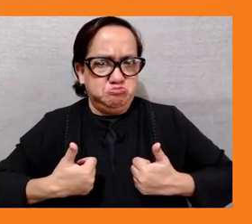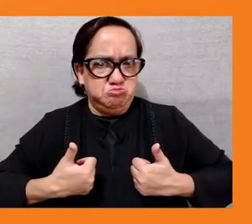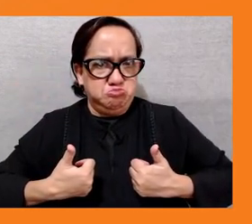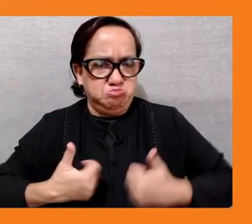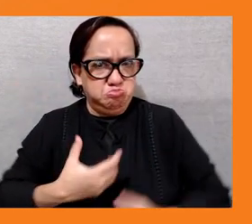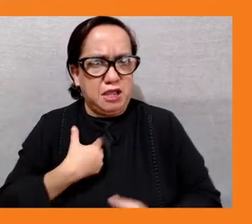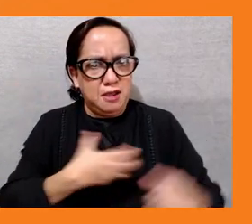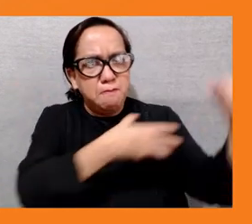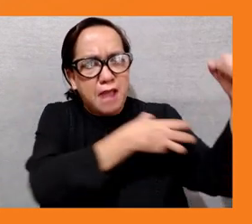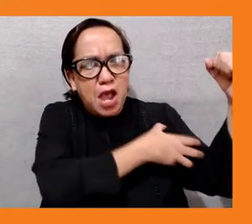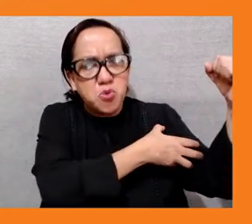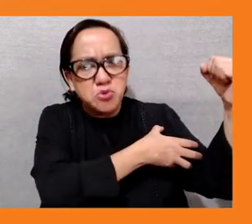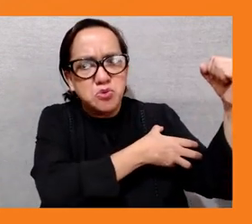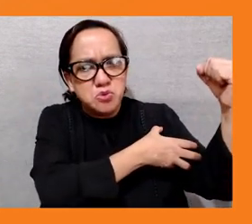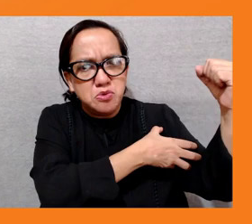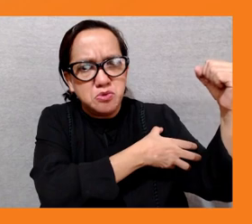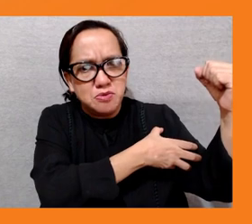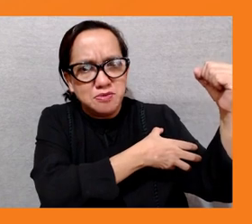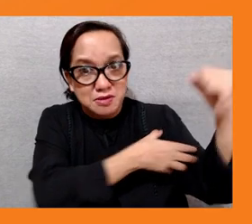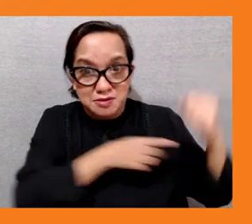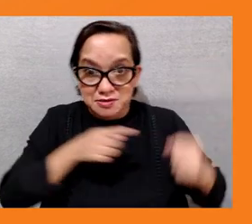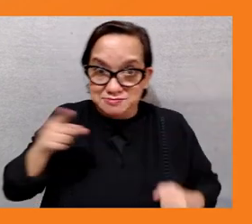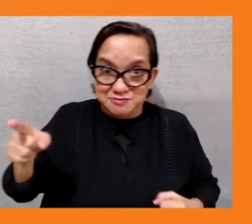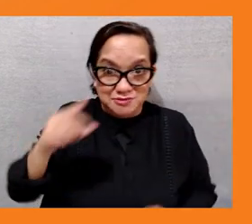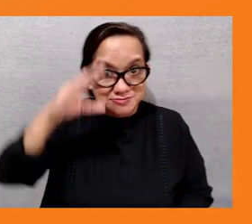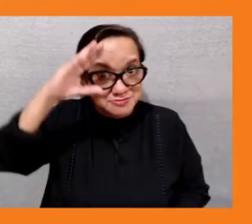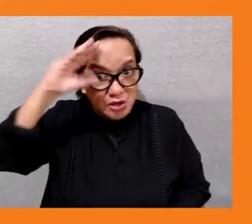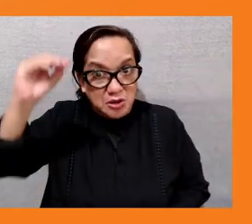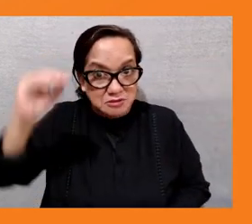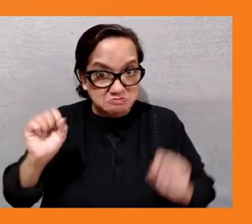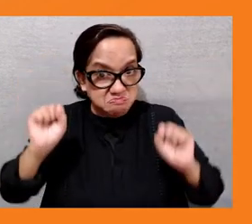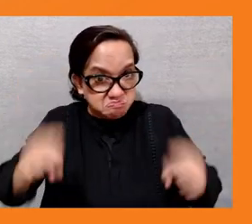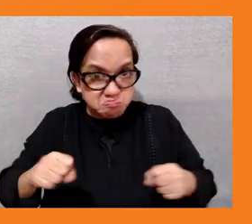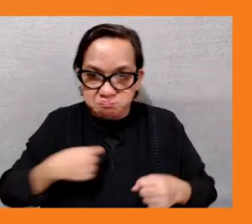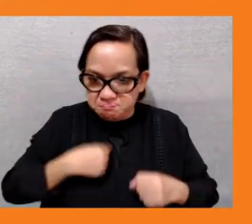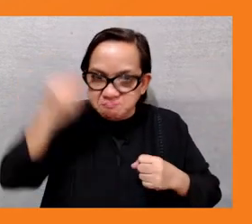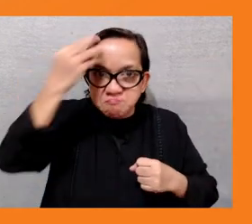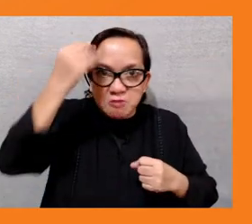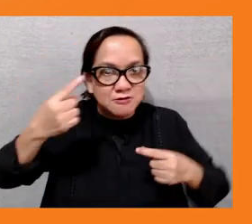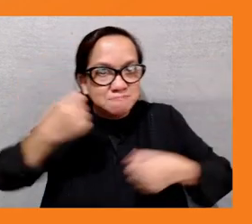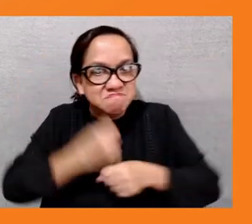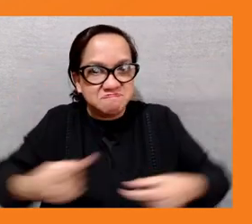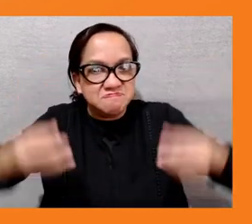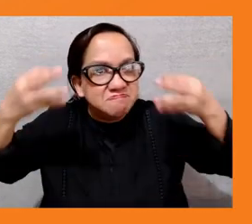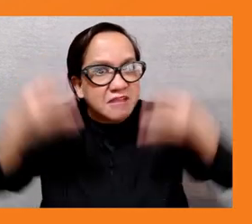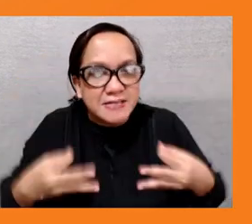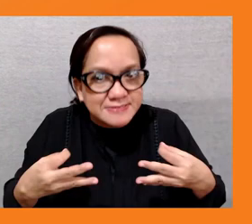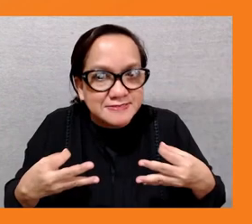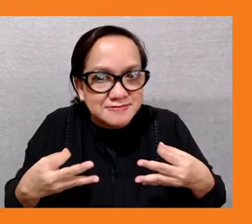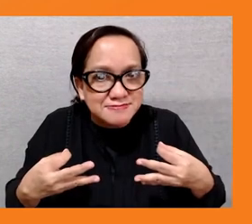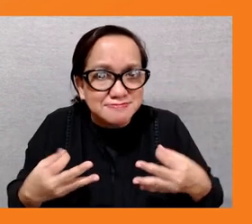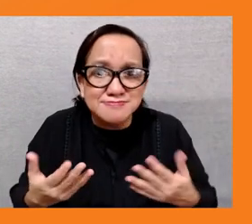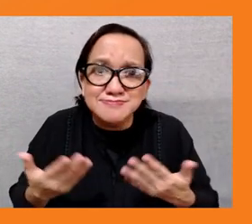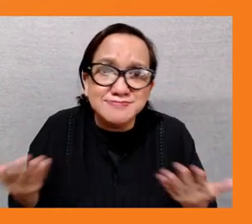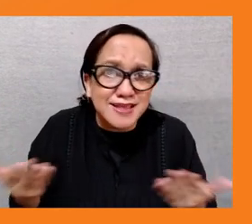men are more um involved in the decision making which leads to higher vulnerability of women and girls in the